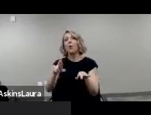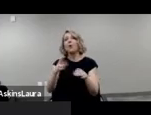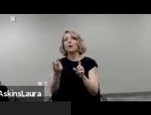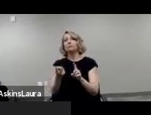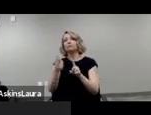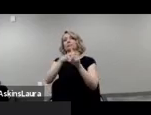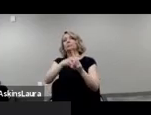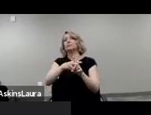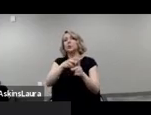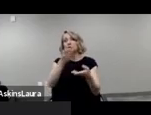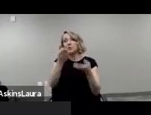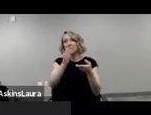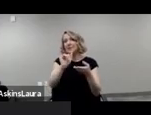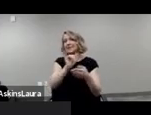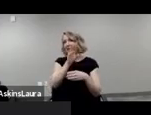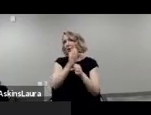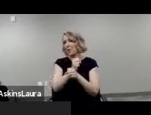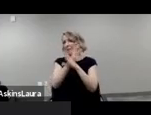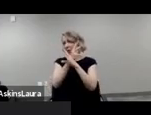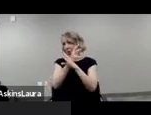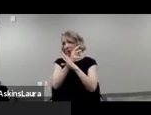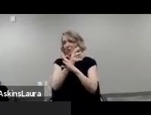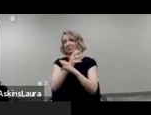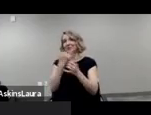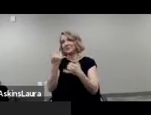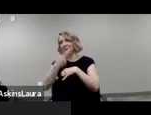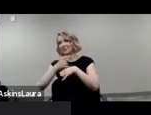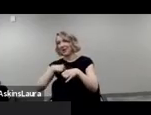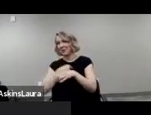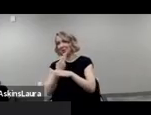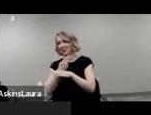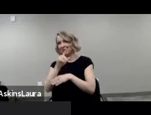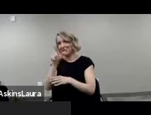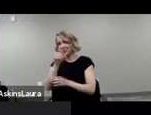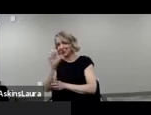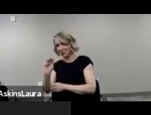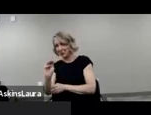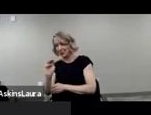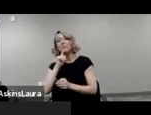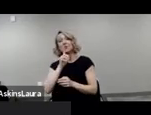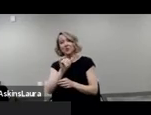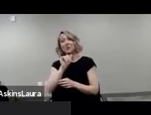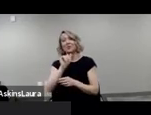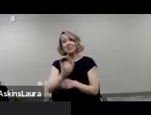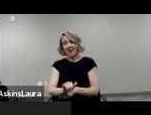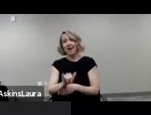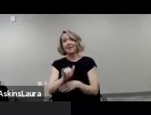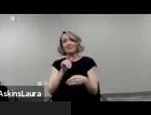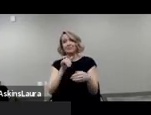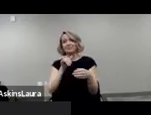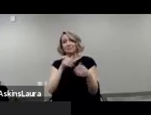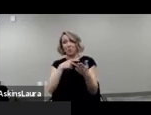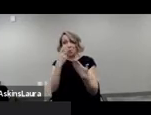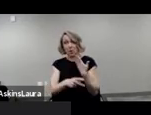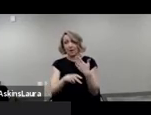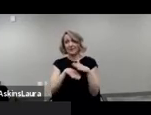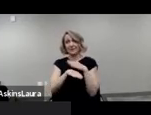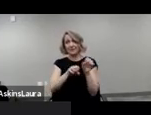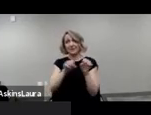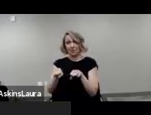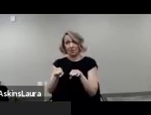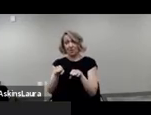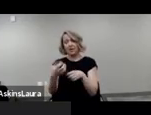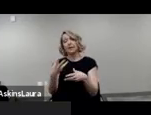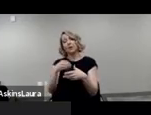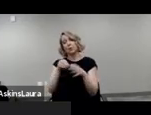such as a webinar platform, today we're using Zoom, make sure it's accessible. Make sure that it can include captioning,